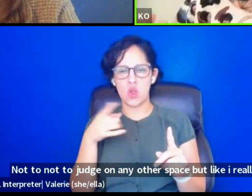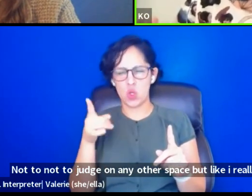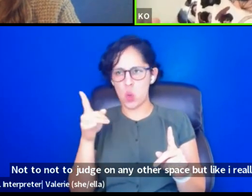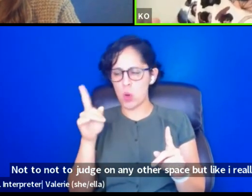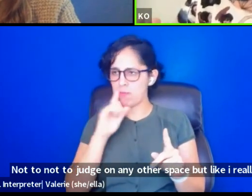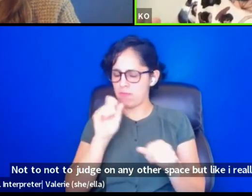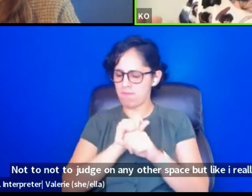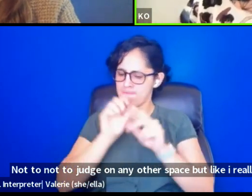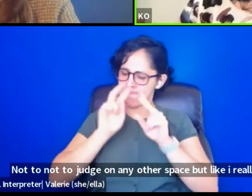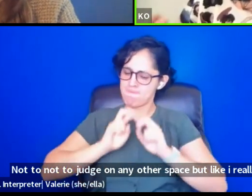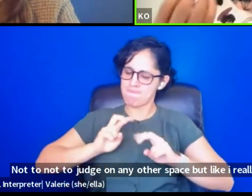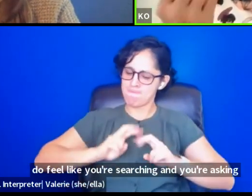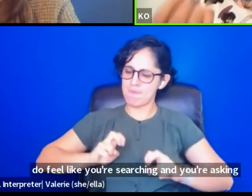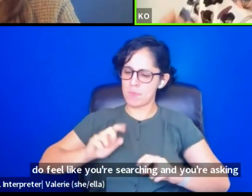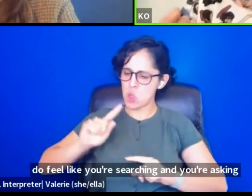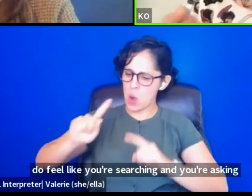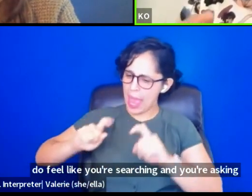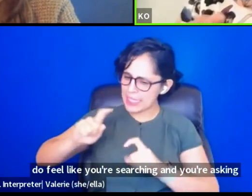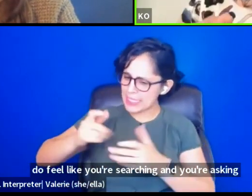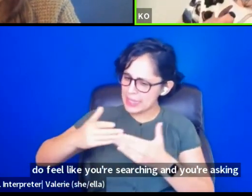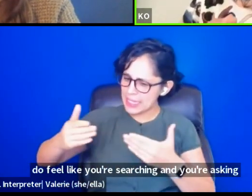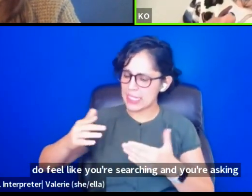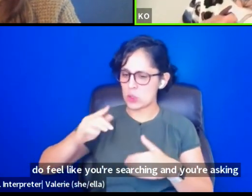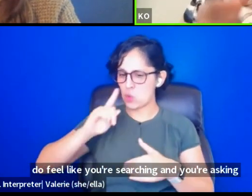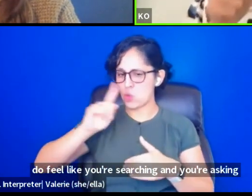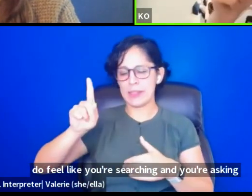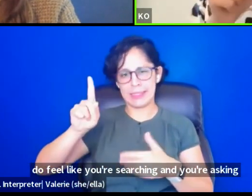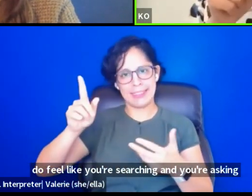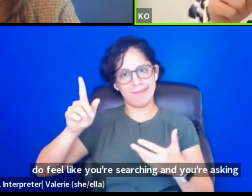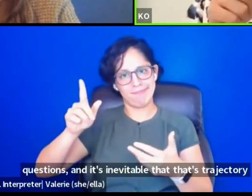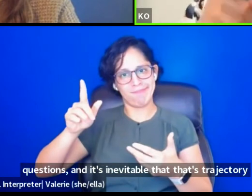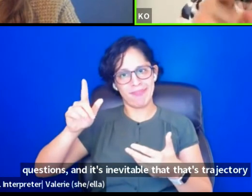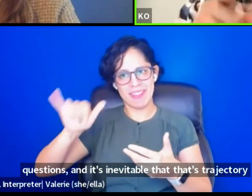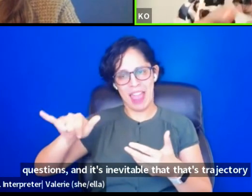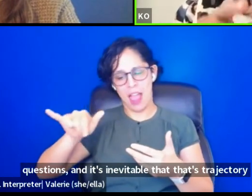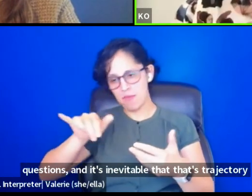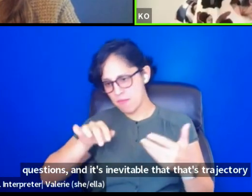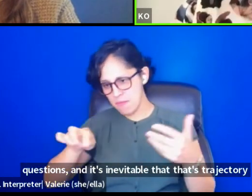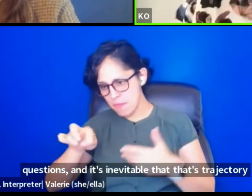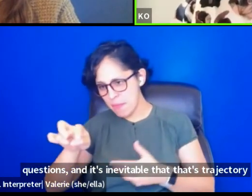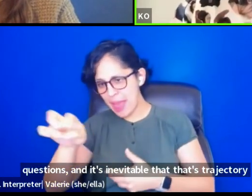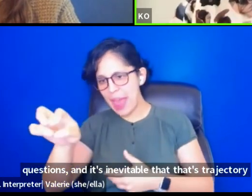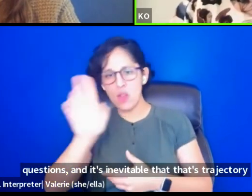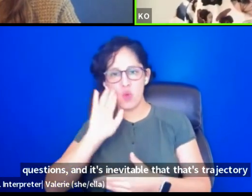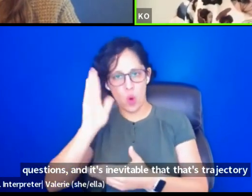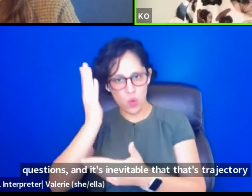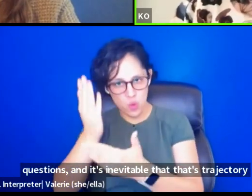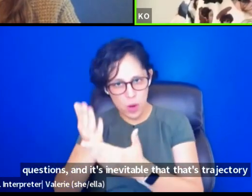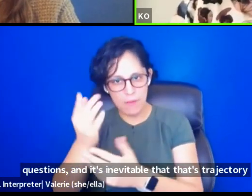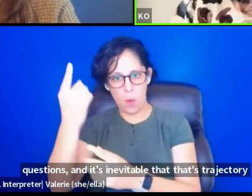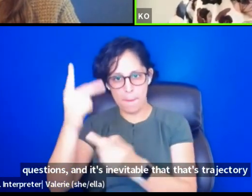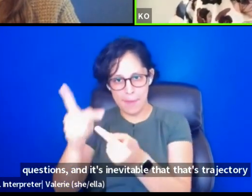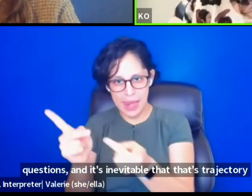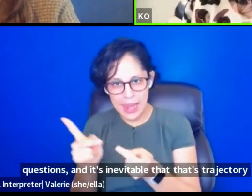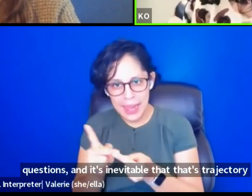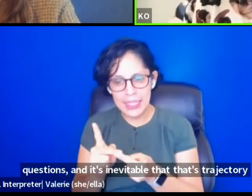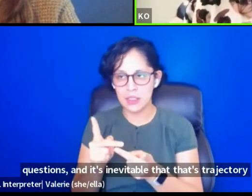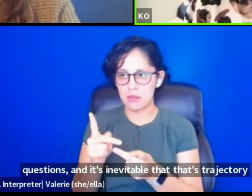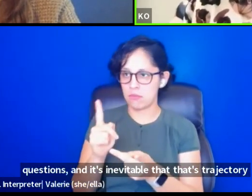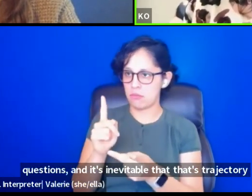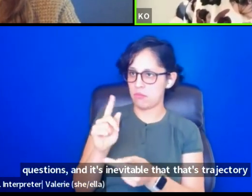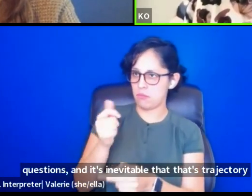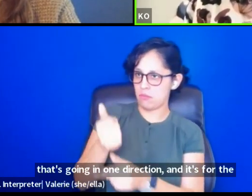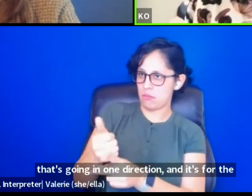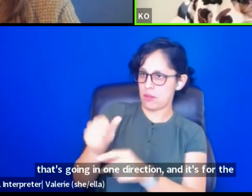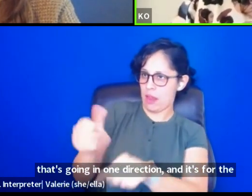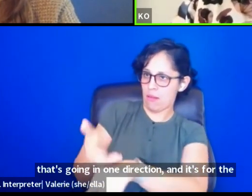you're asking questions and it's inevitable that that's trajectory that's going in one direction and it's for the betterment of you and